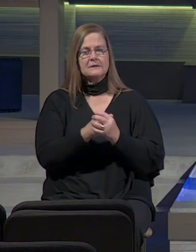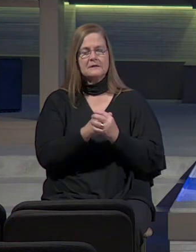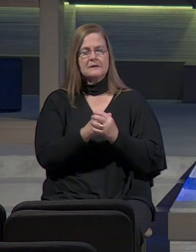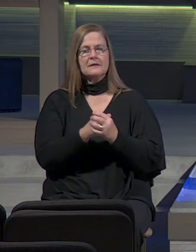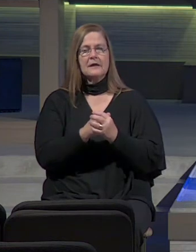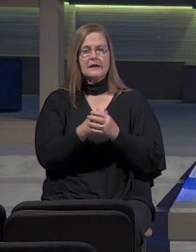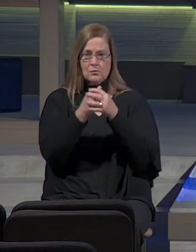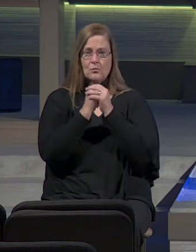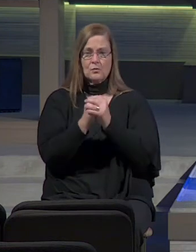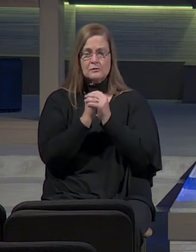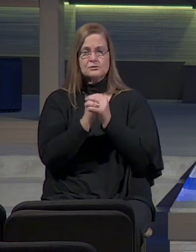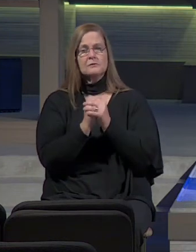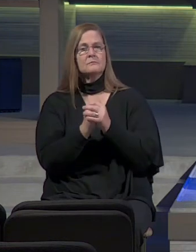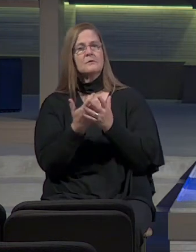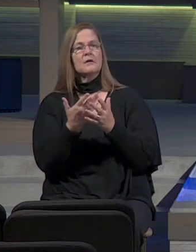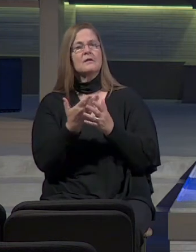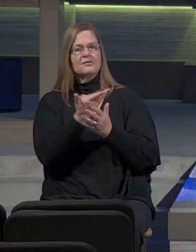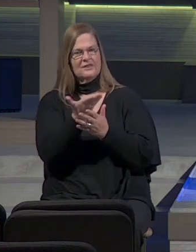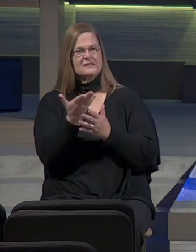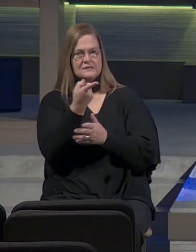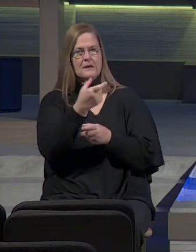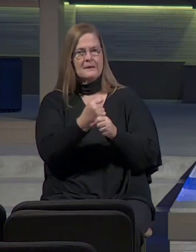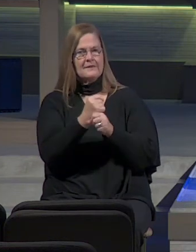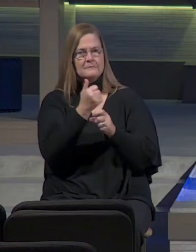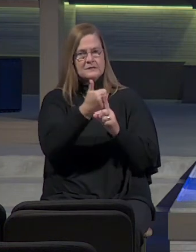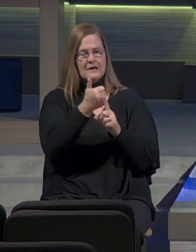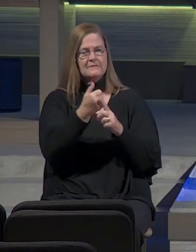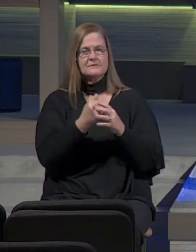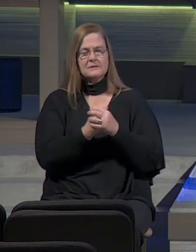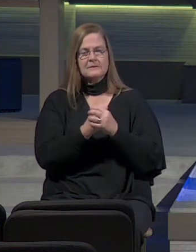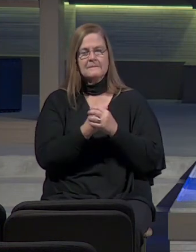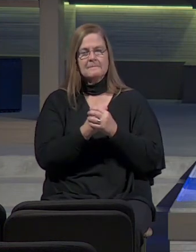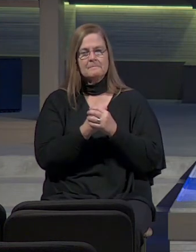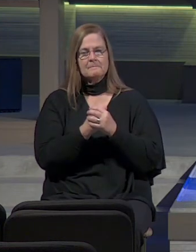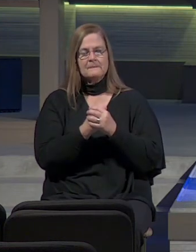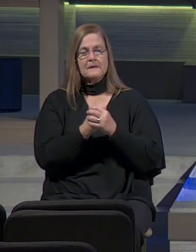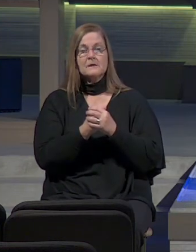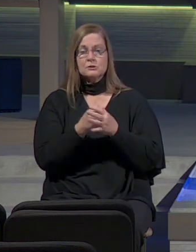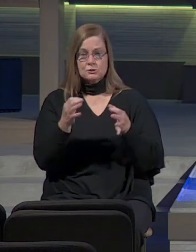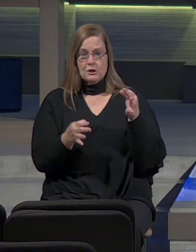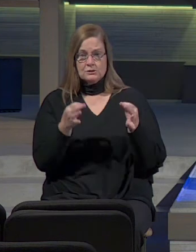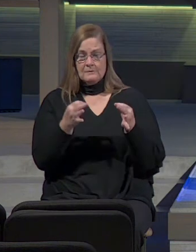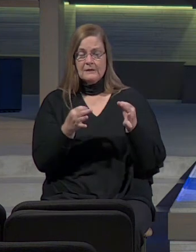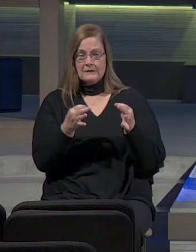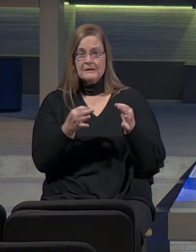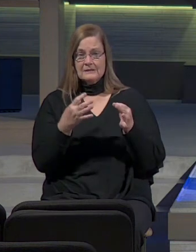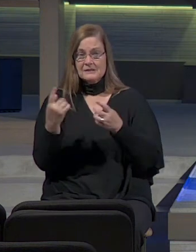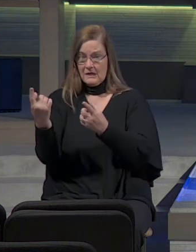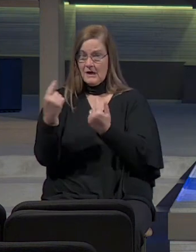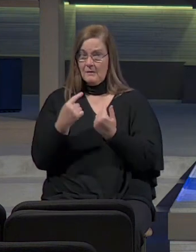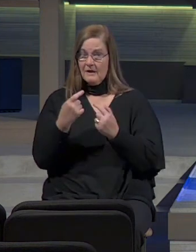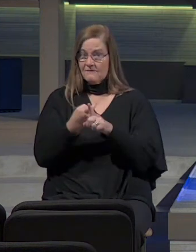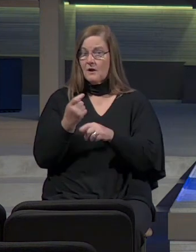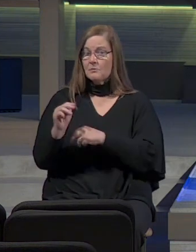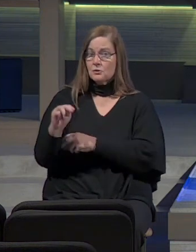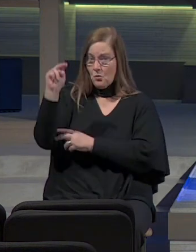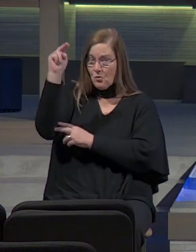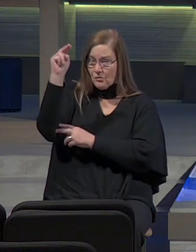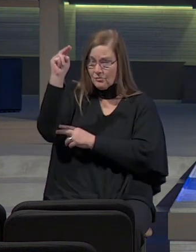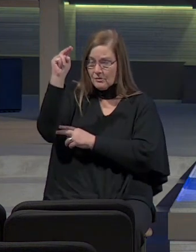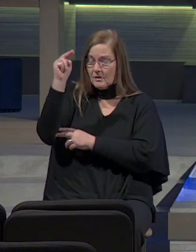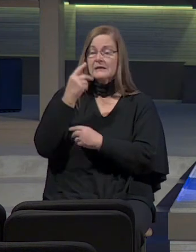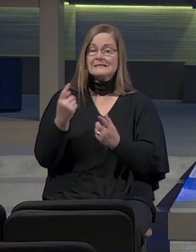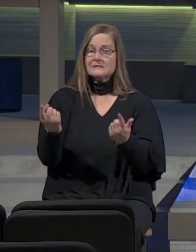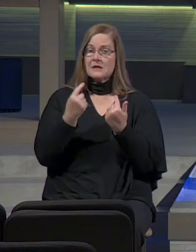Judgment is coming. It's coming from the north. It's coming in an overwhelming manner.